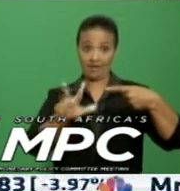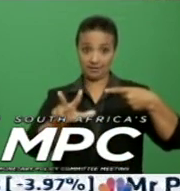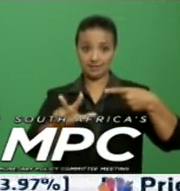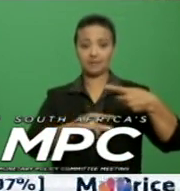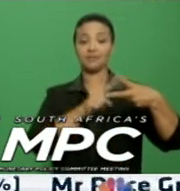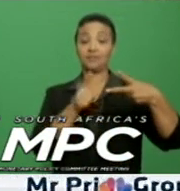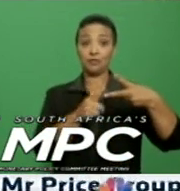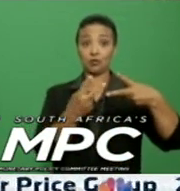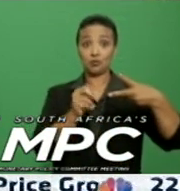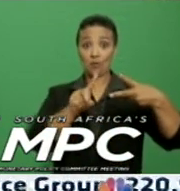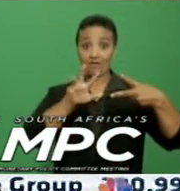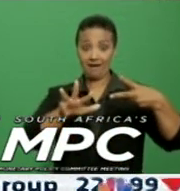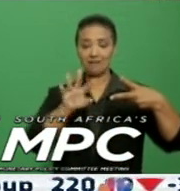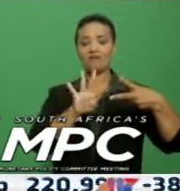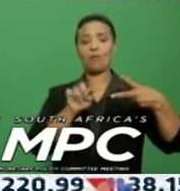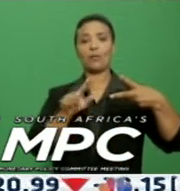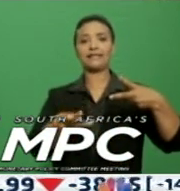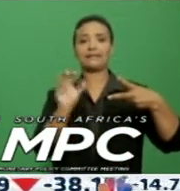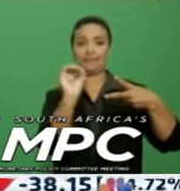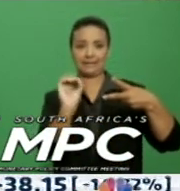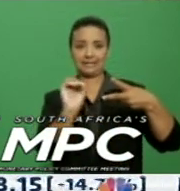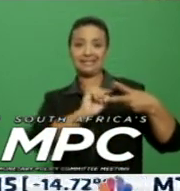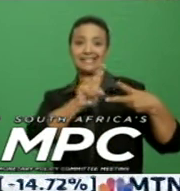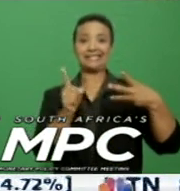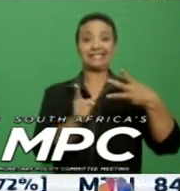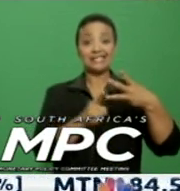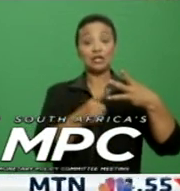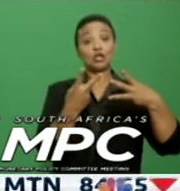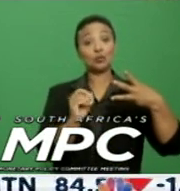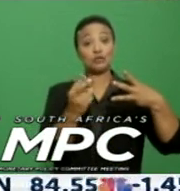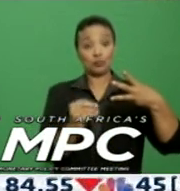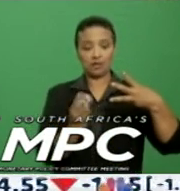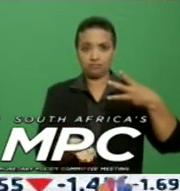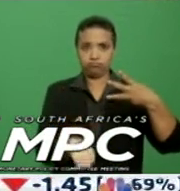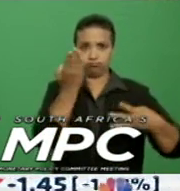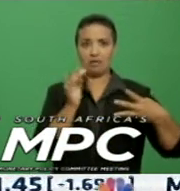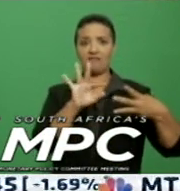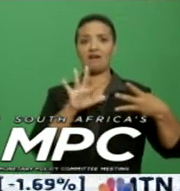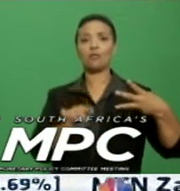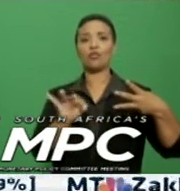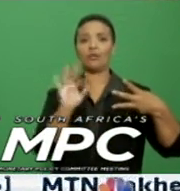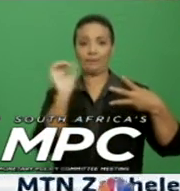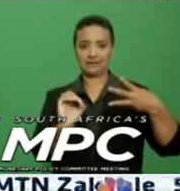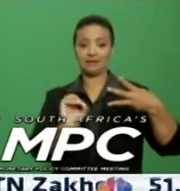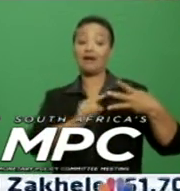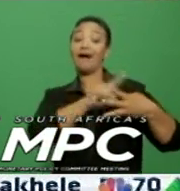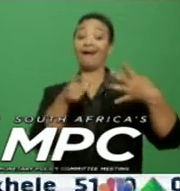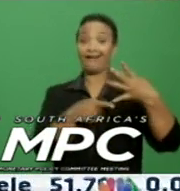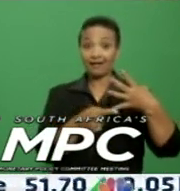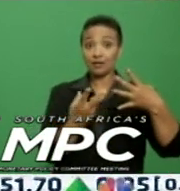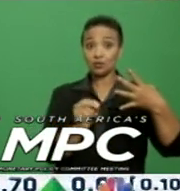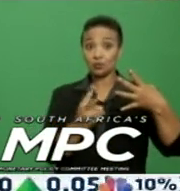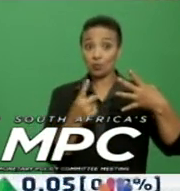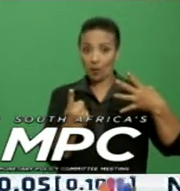% in 2019 before increasing to 5.3% in 2020 and moderating to